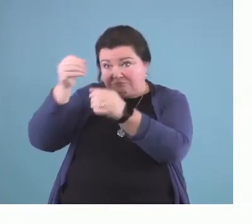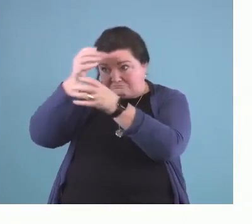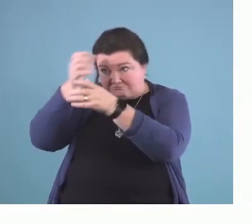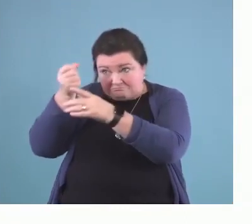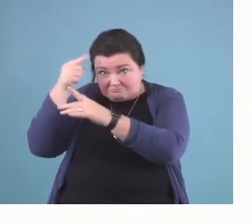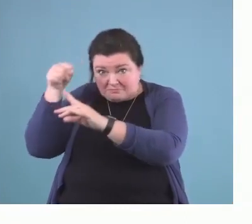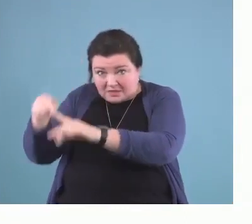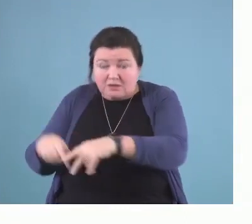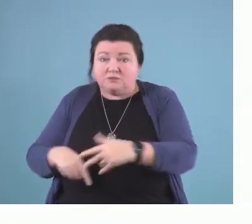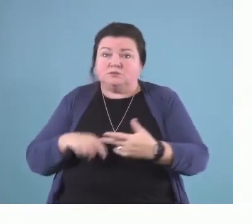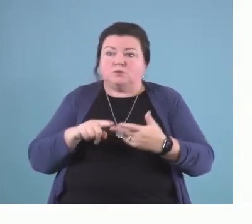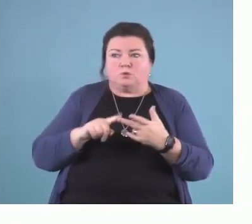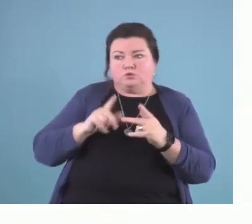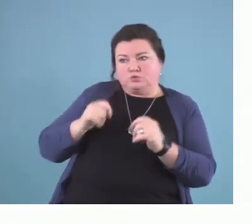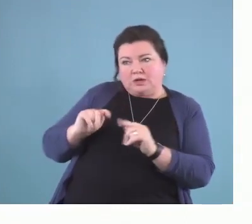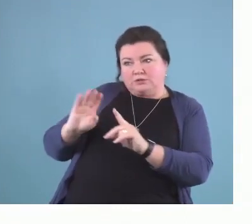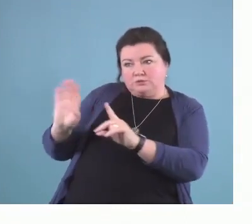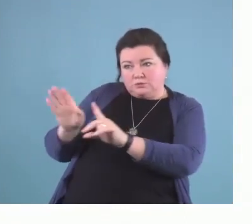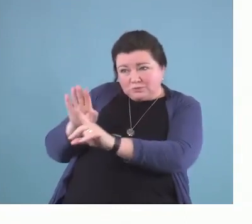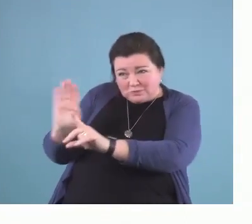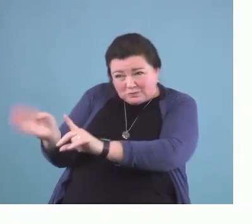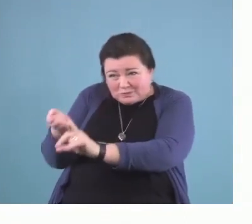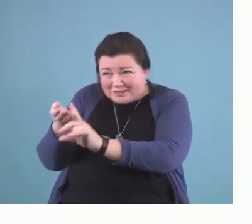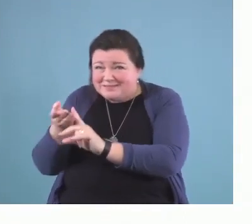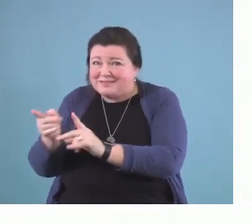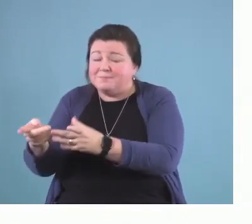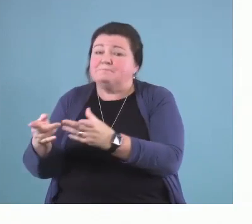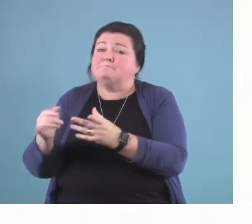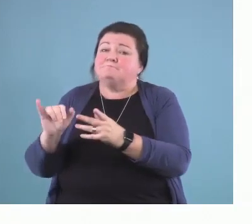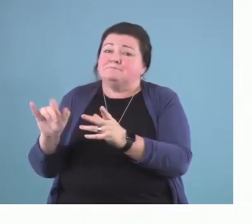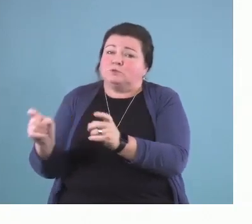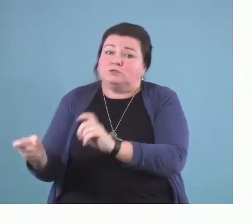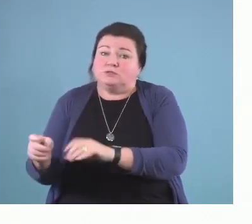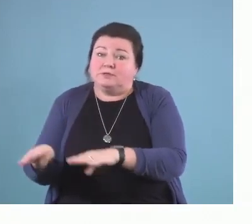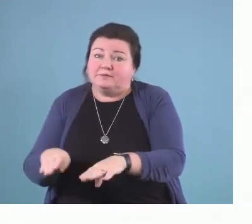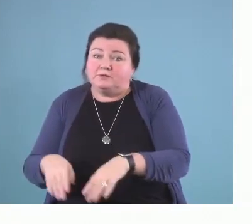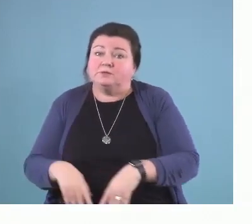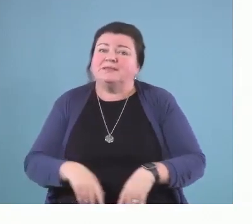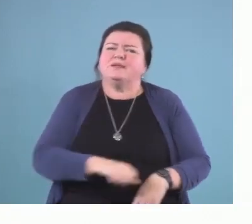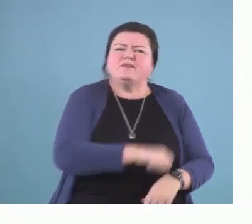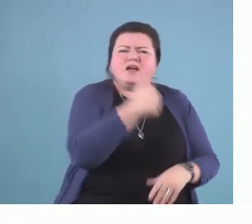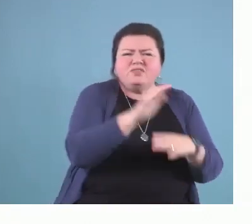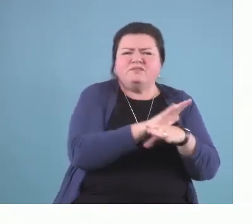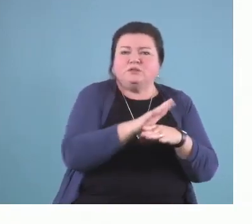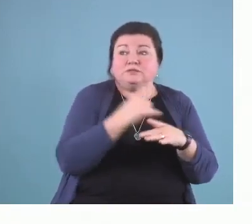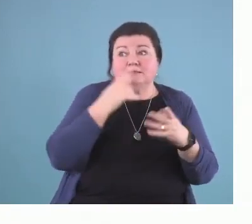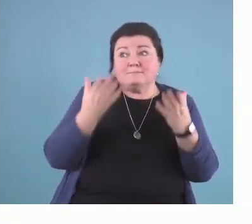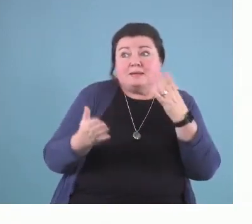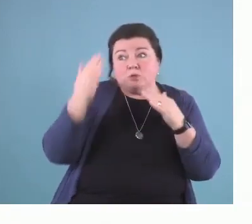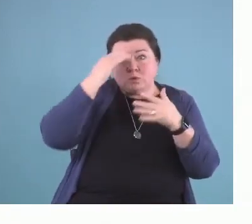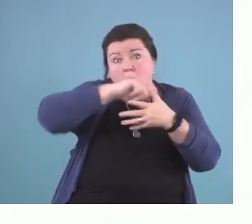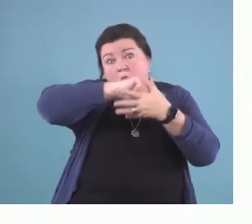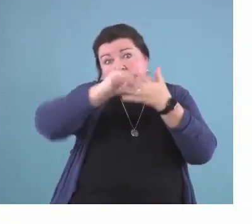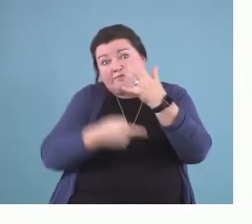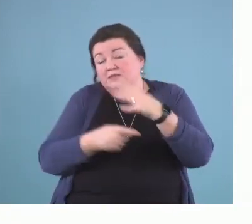changing behavior. But we have a whole other video that says, maybe you know all of this, but you just